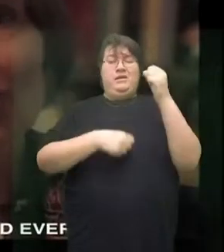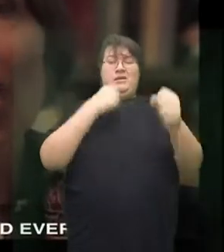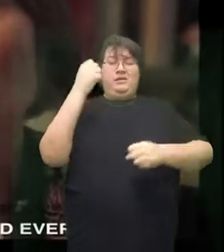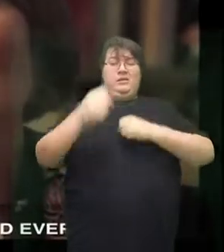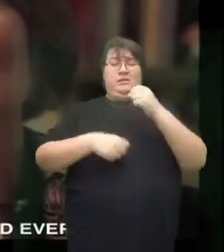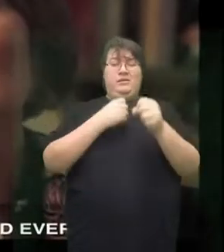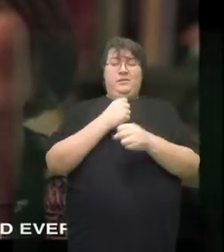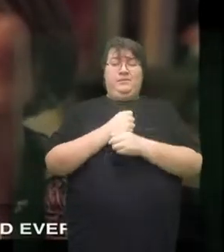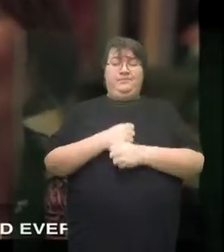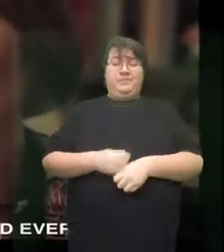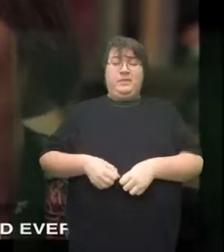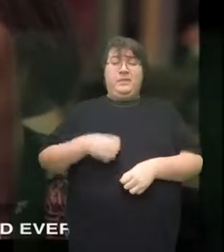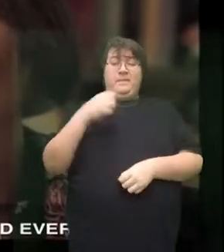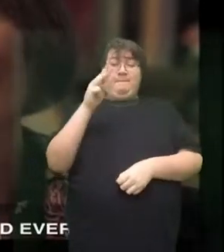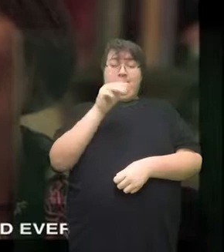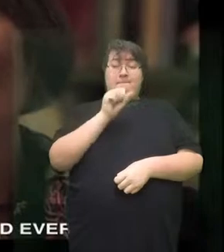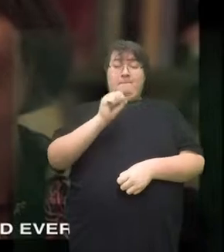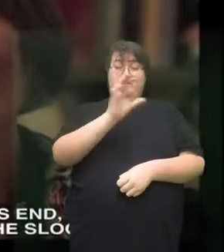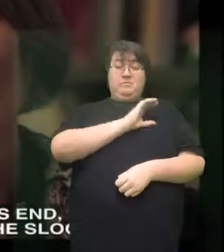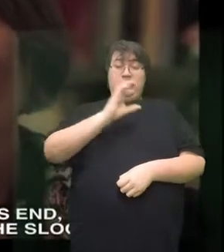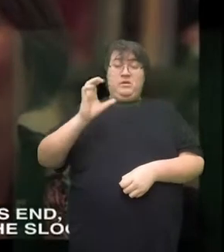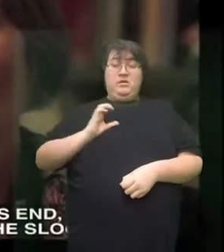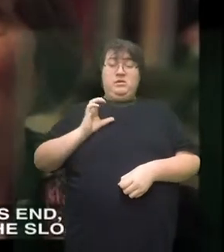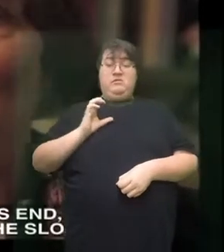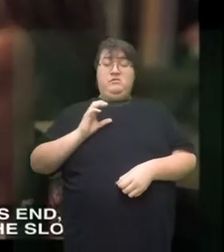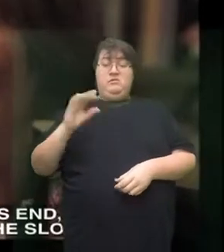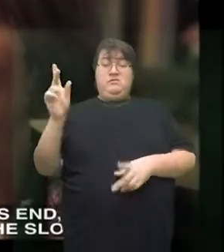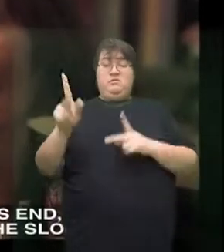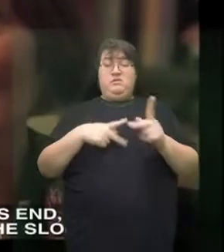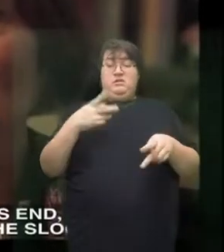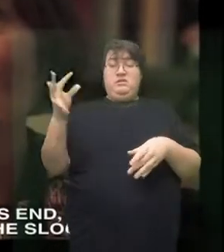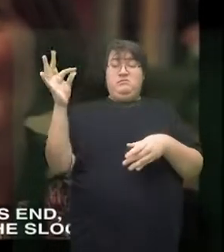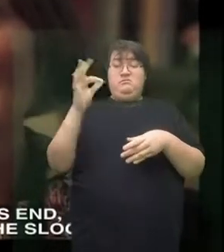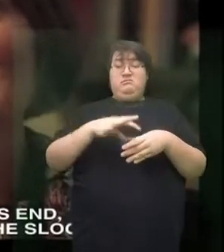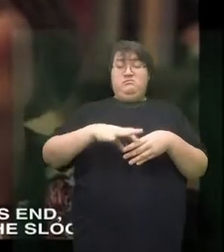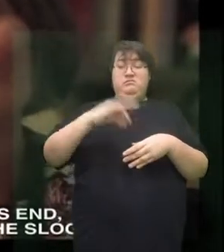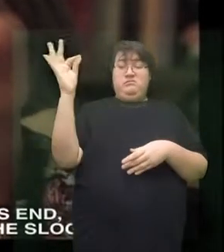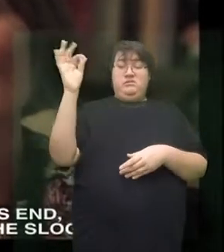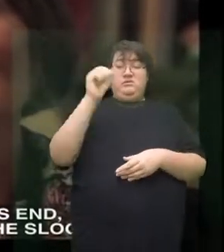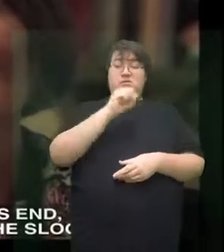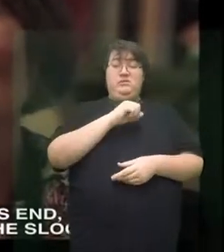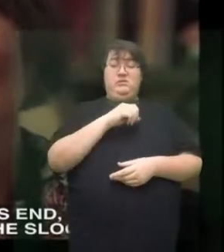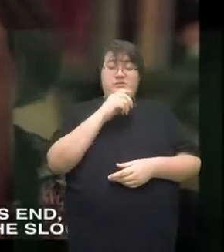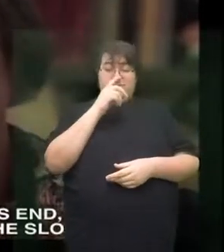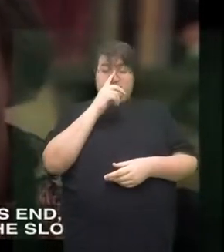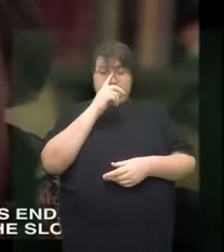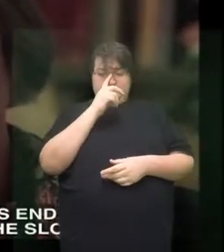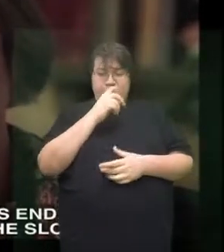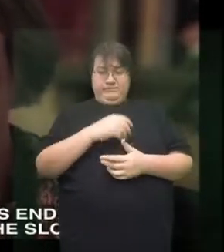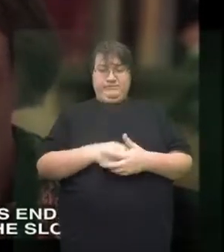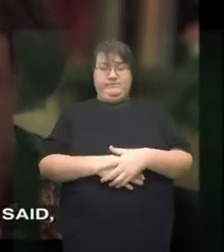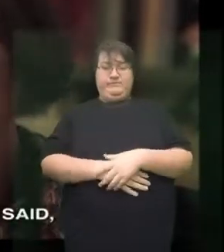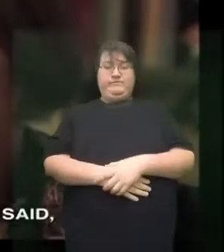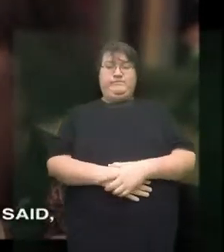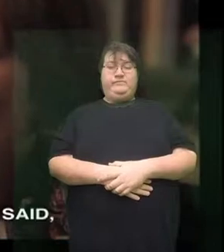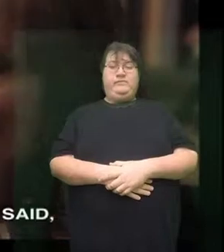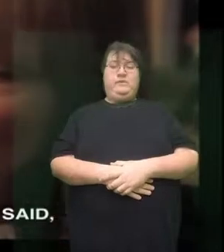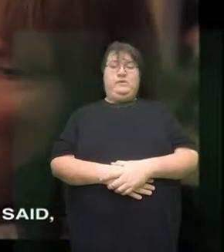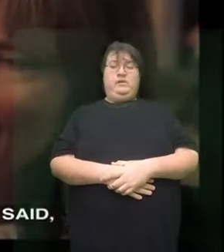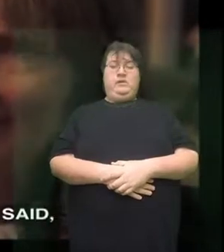Massachusetts, all office holders were elected every year where annual elections end. Tyranny begins. That was the slogan.